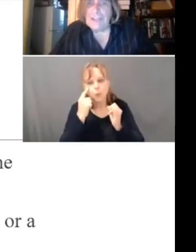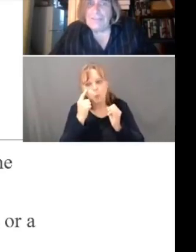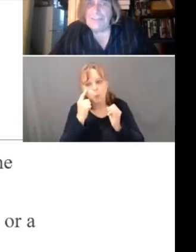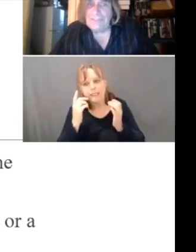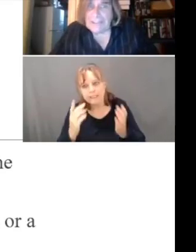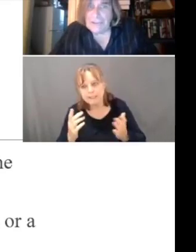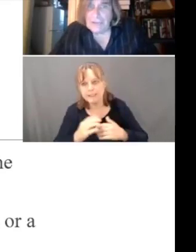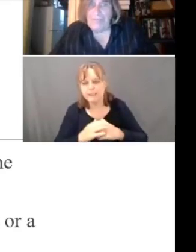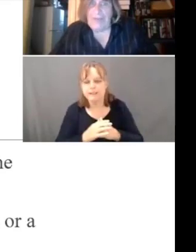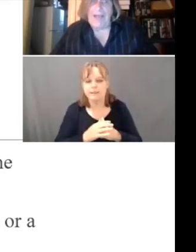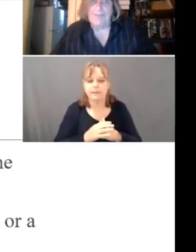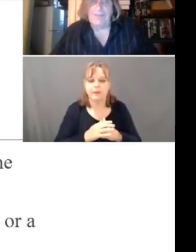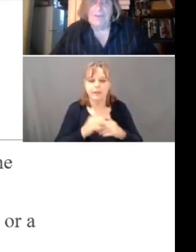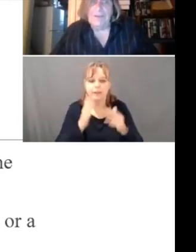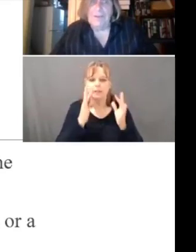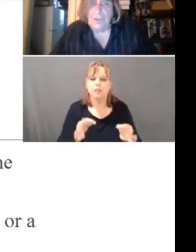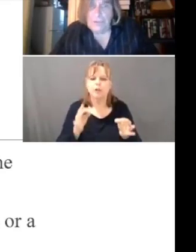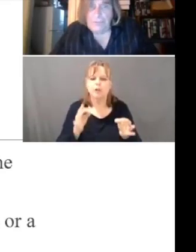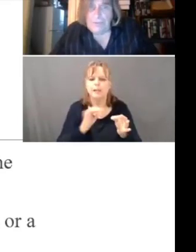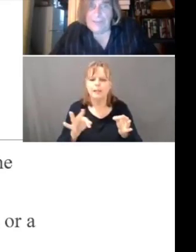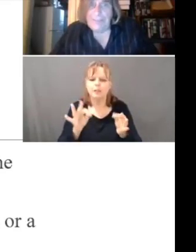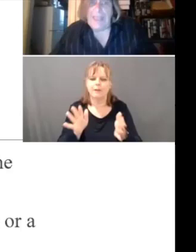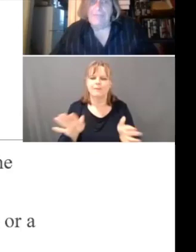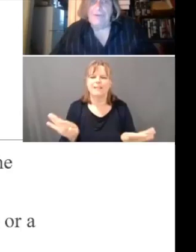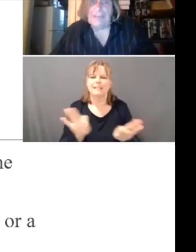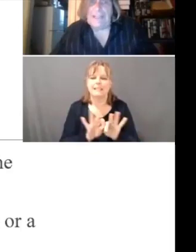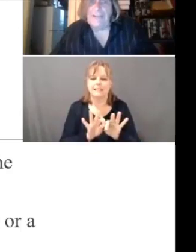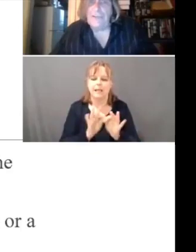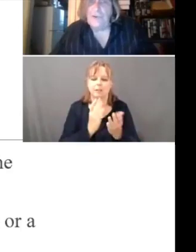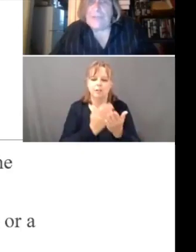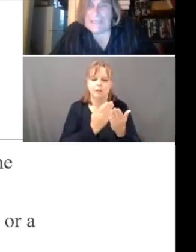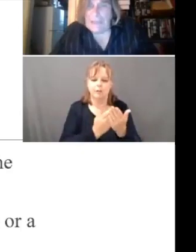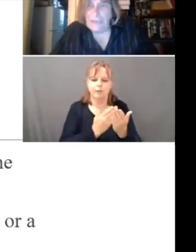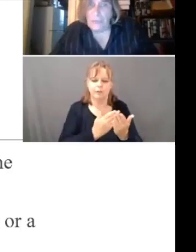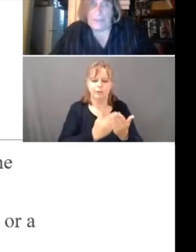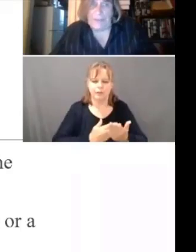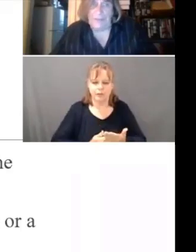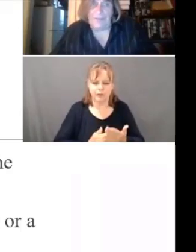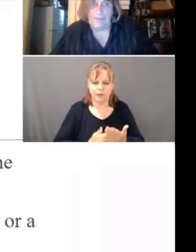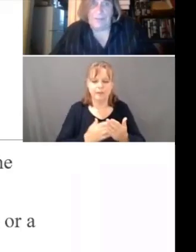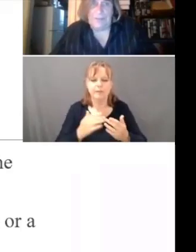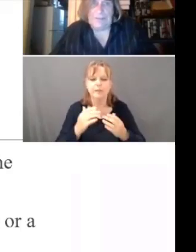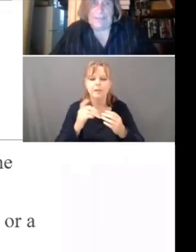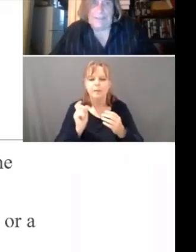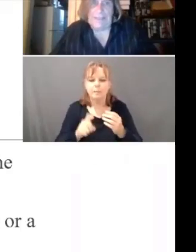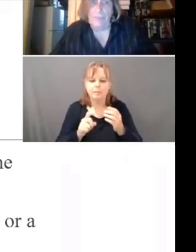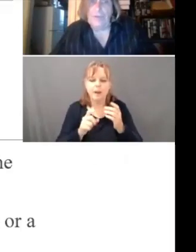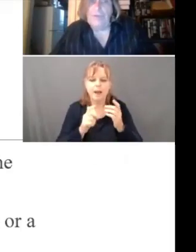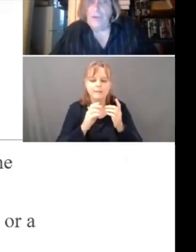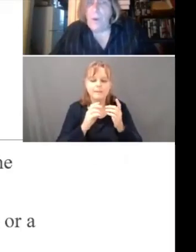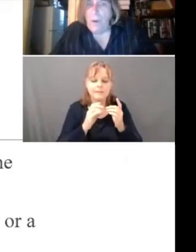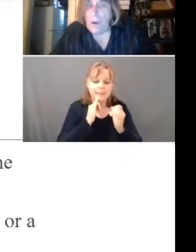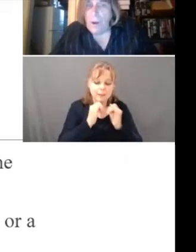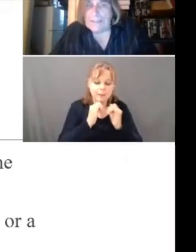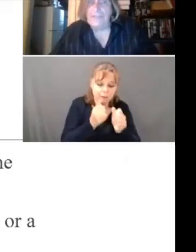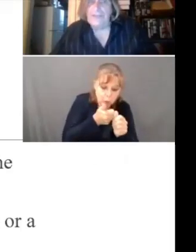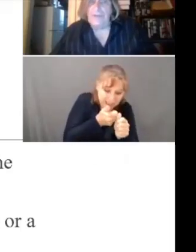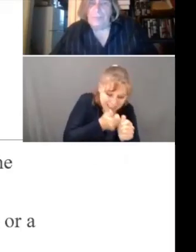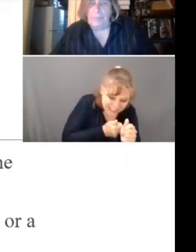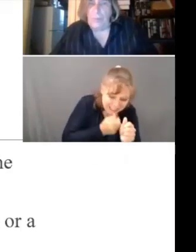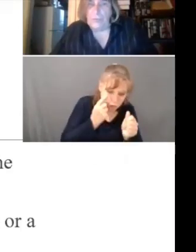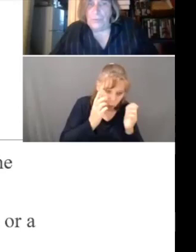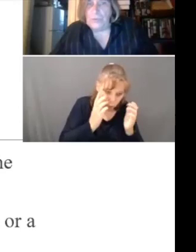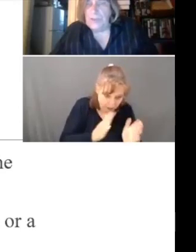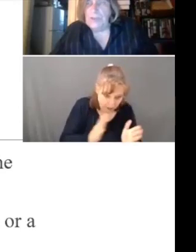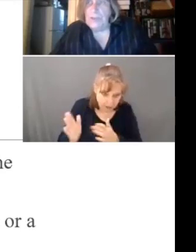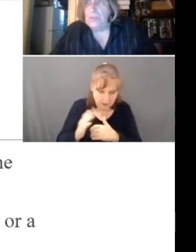Determination of essential facts. Good faith efforts to interview each witness. Review all incident